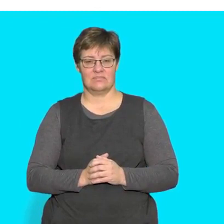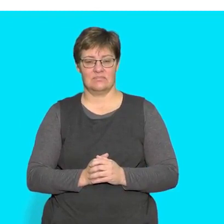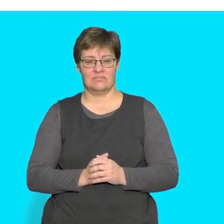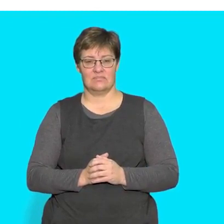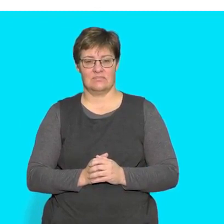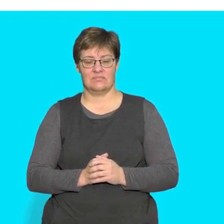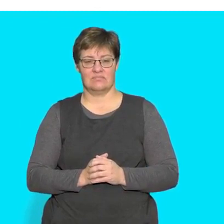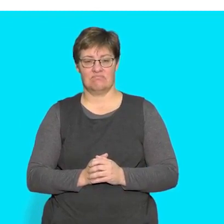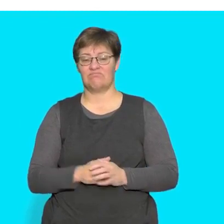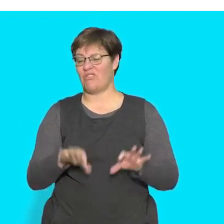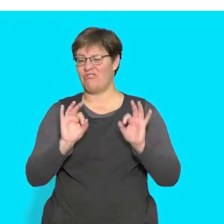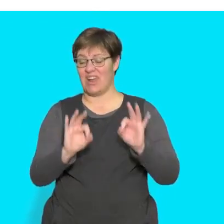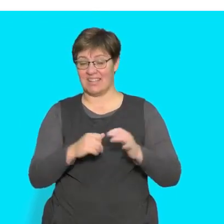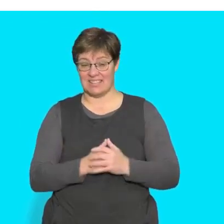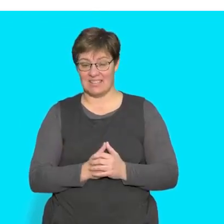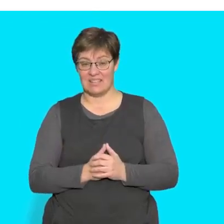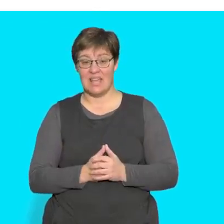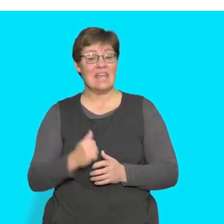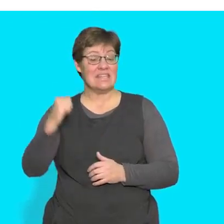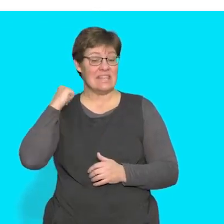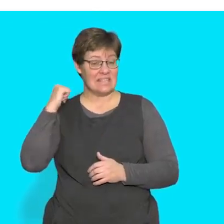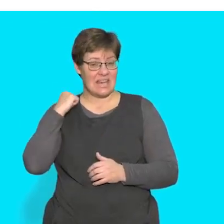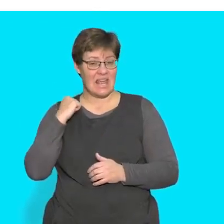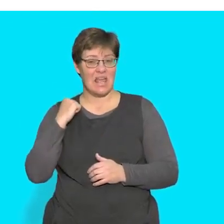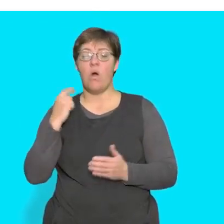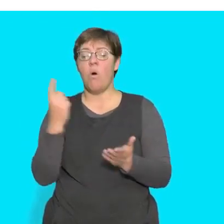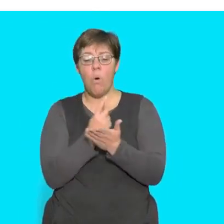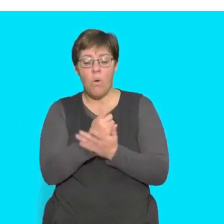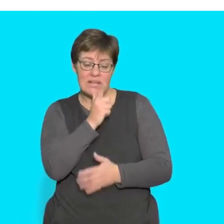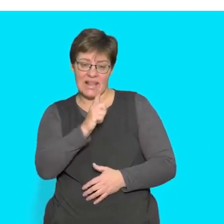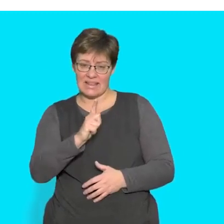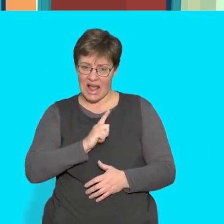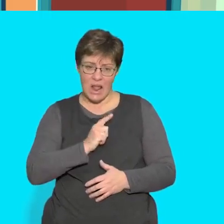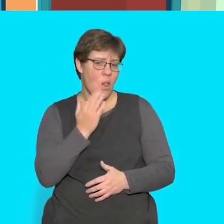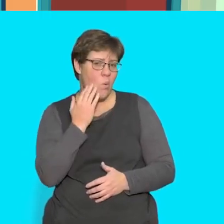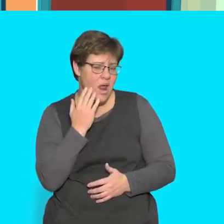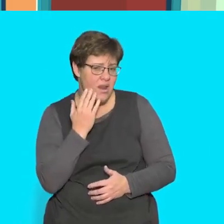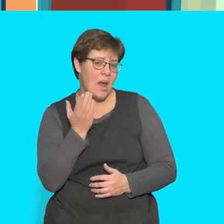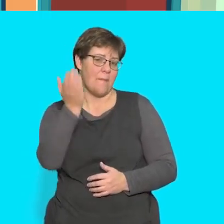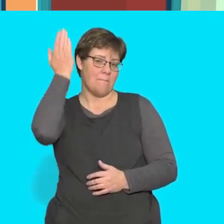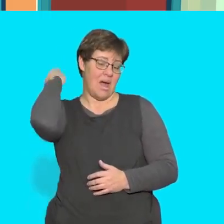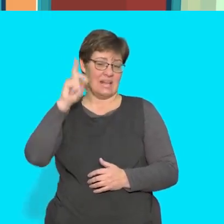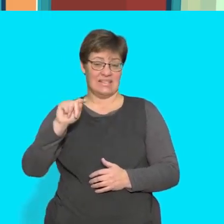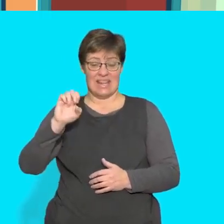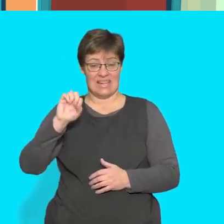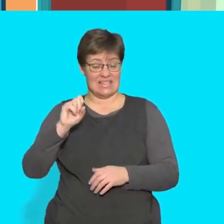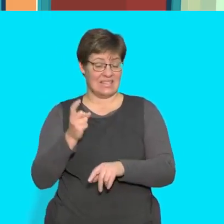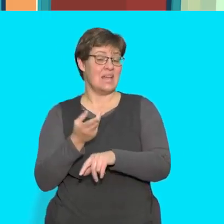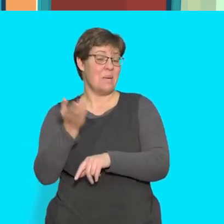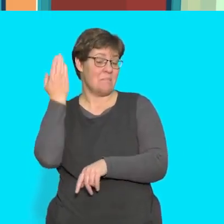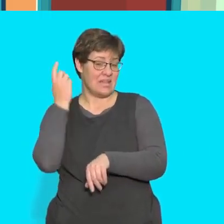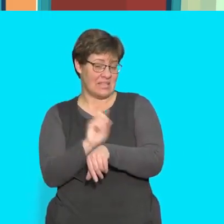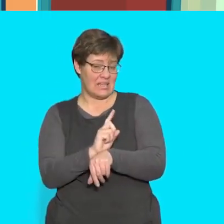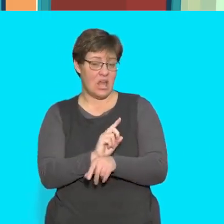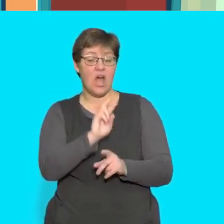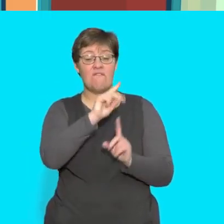that's correct yesterday always tells us that it is in the past tense so the verb changes from